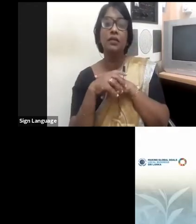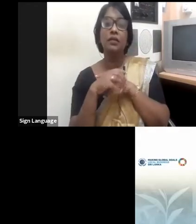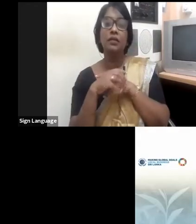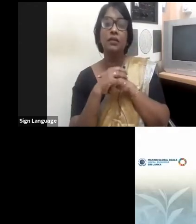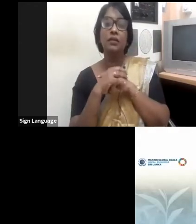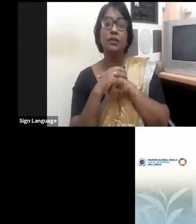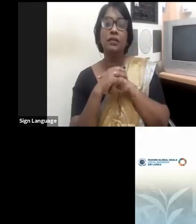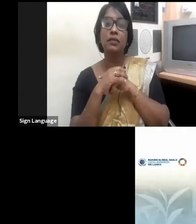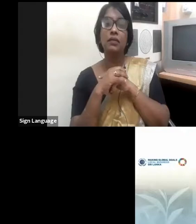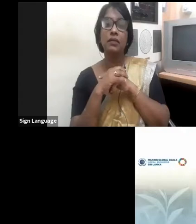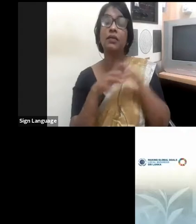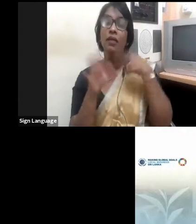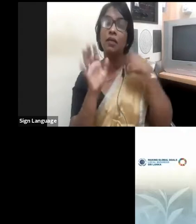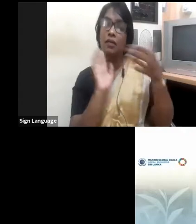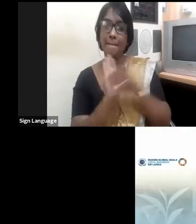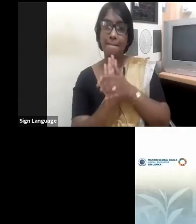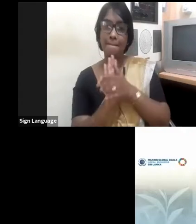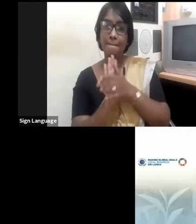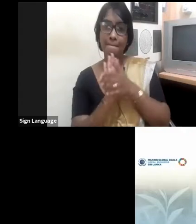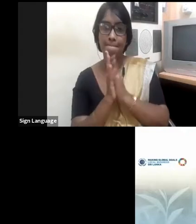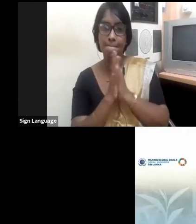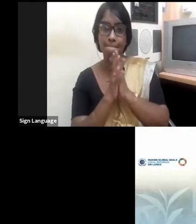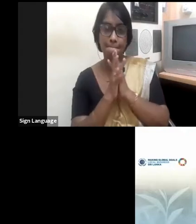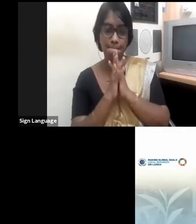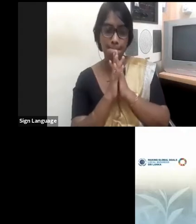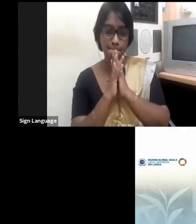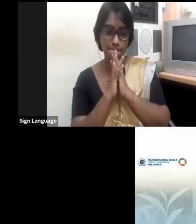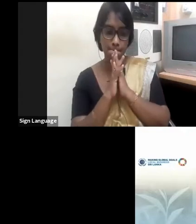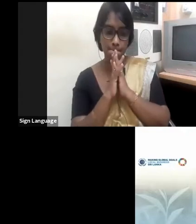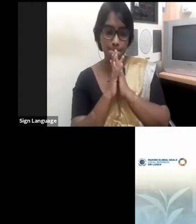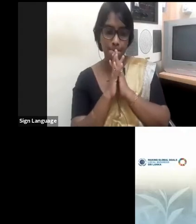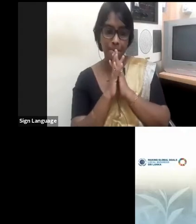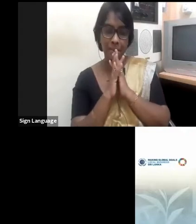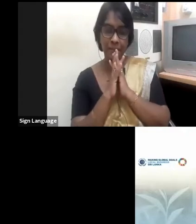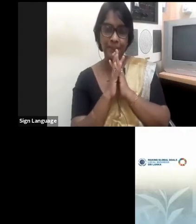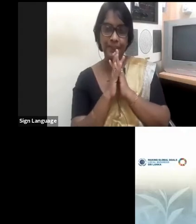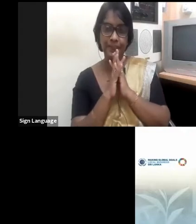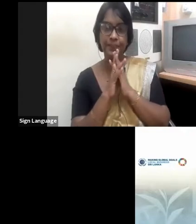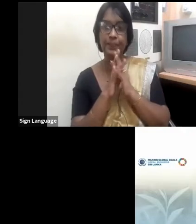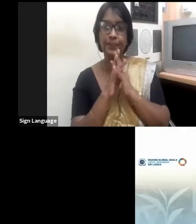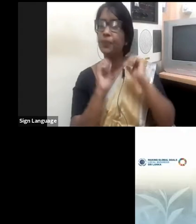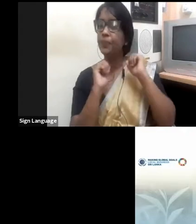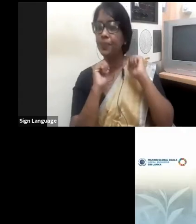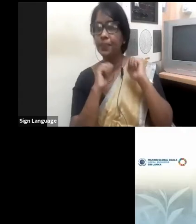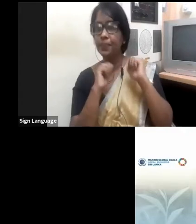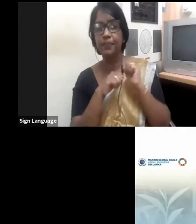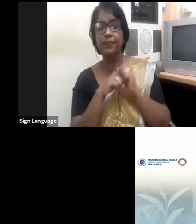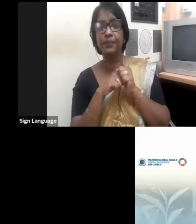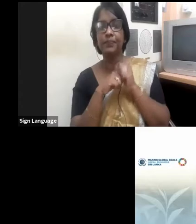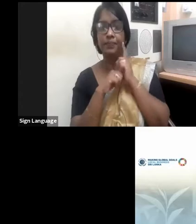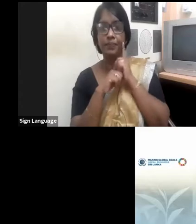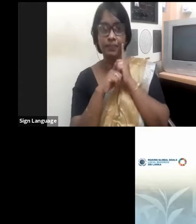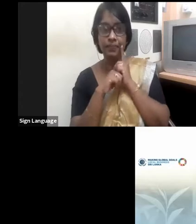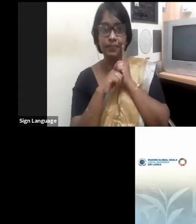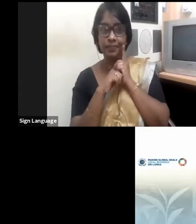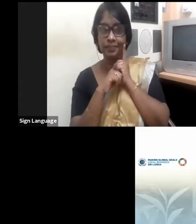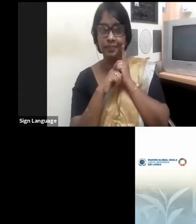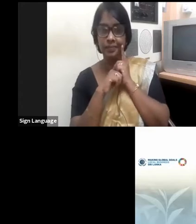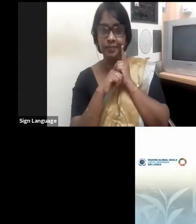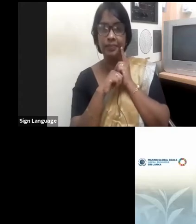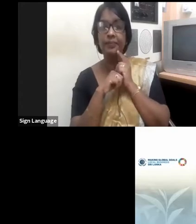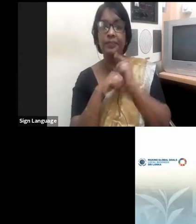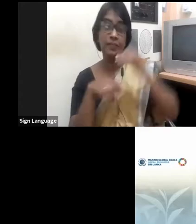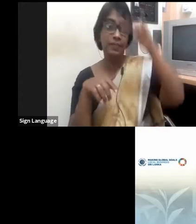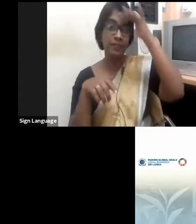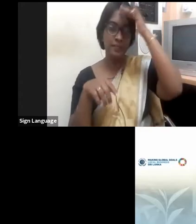how do we influence this change, how do we influence the largest shareholders, the leadership in a company